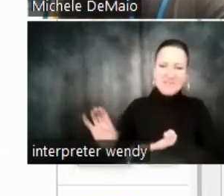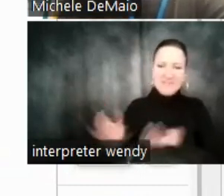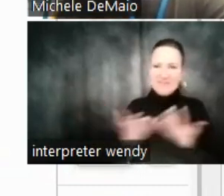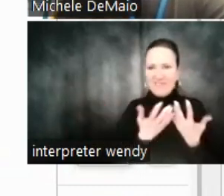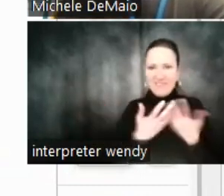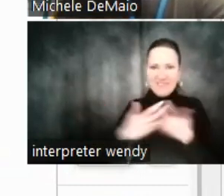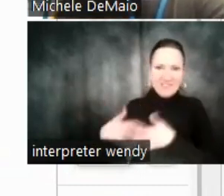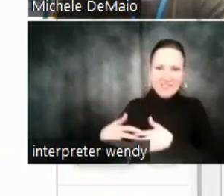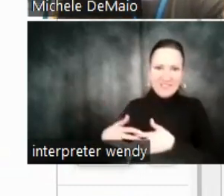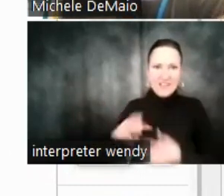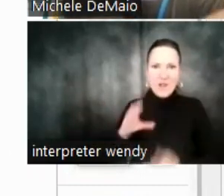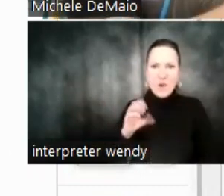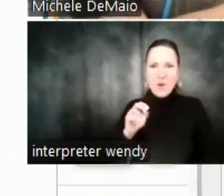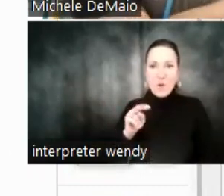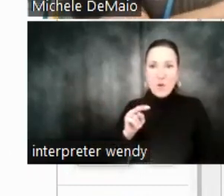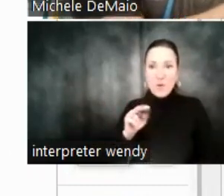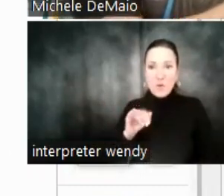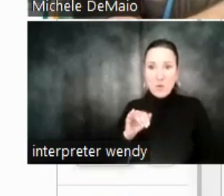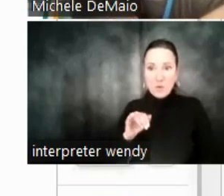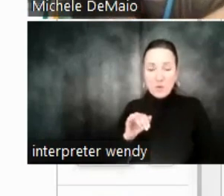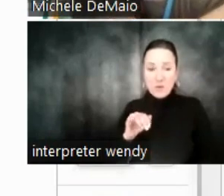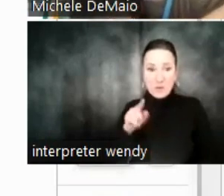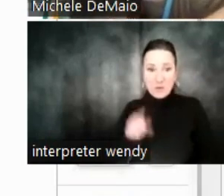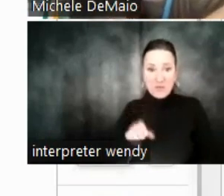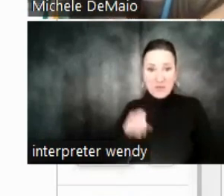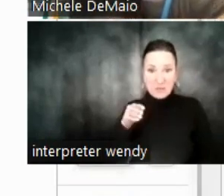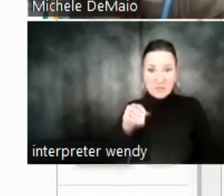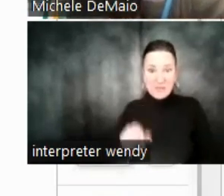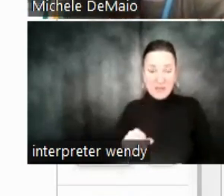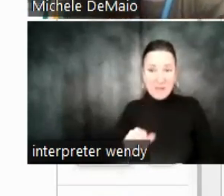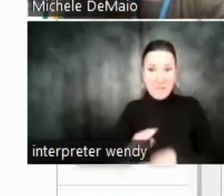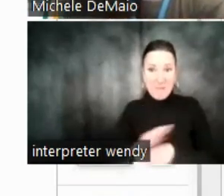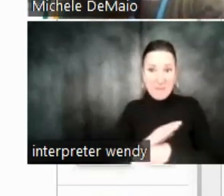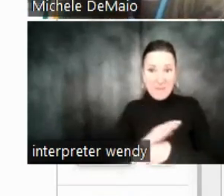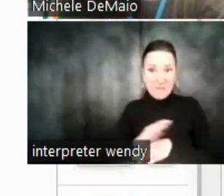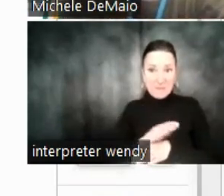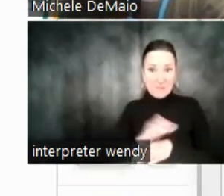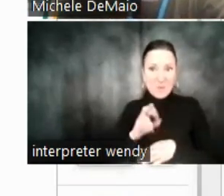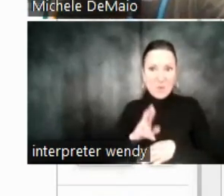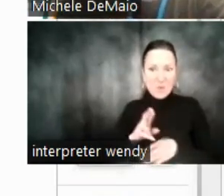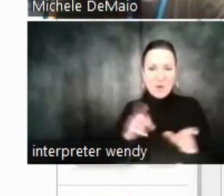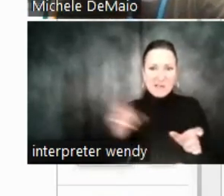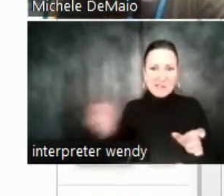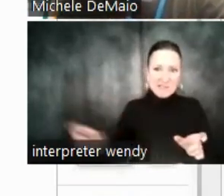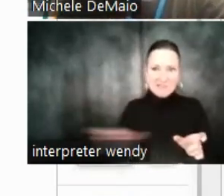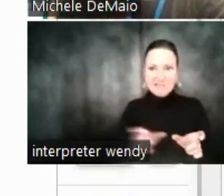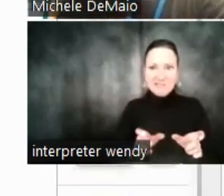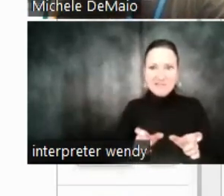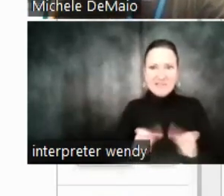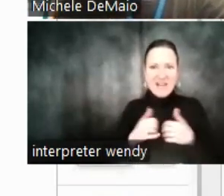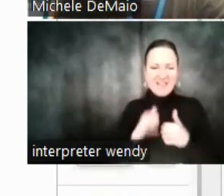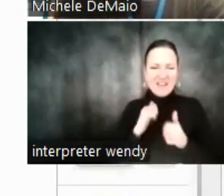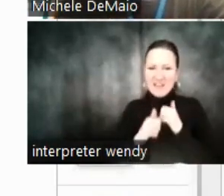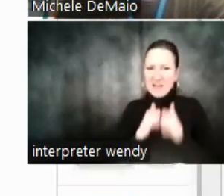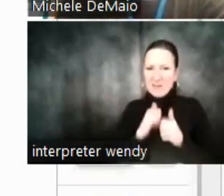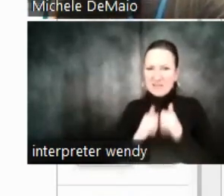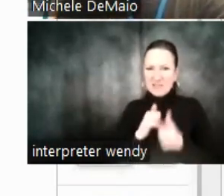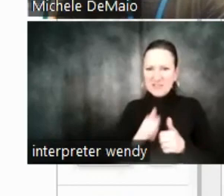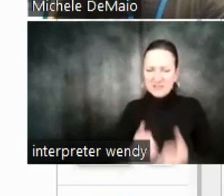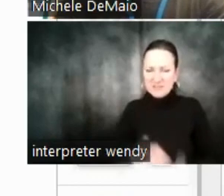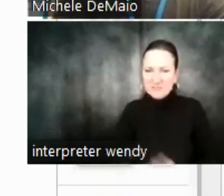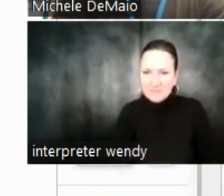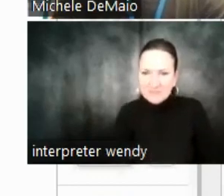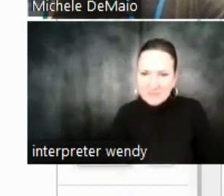say, look, by the way, either you spend the money for this space, or we're putting a competitor on your own page. What do they say to that?